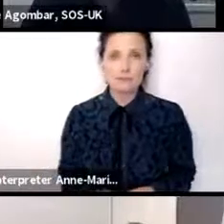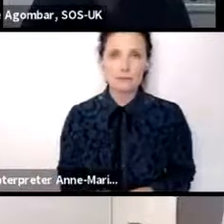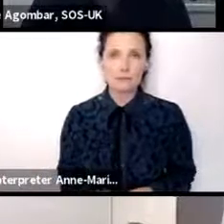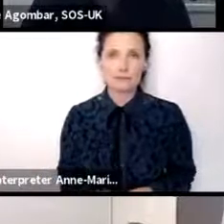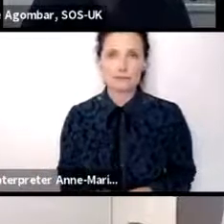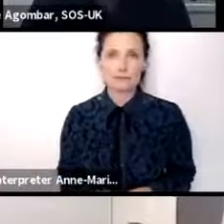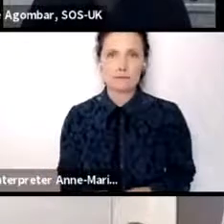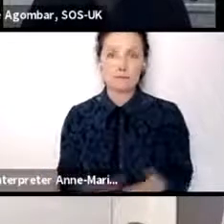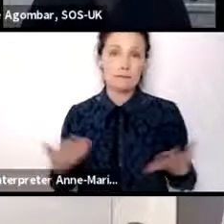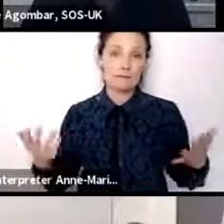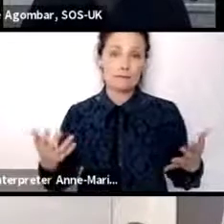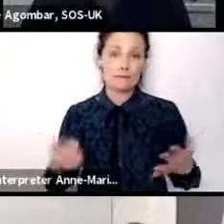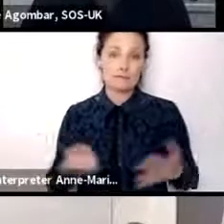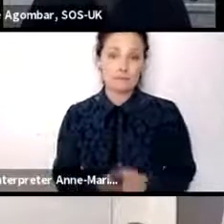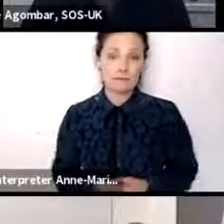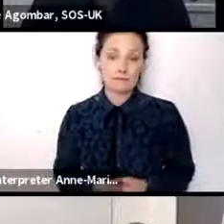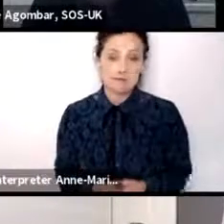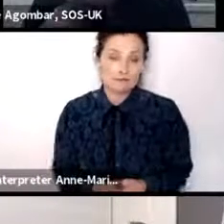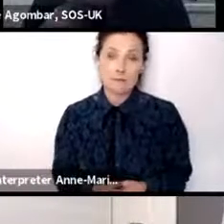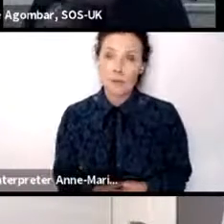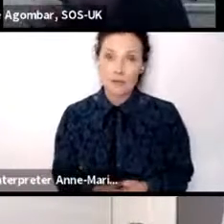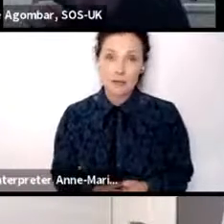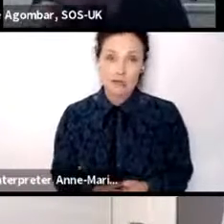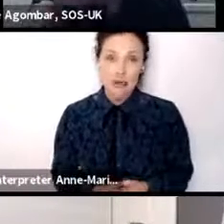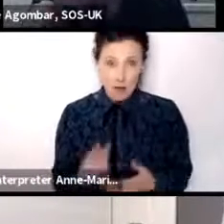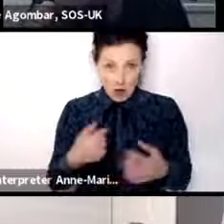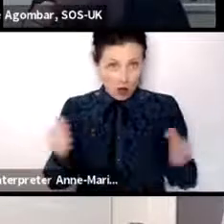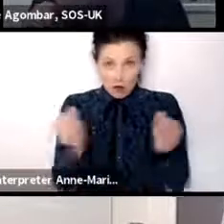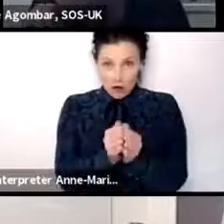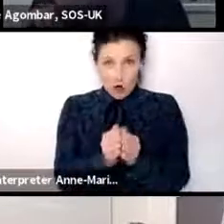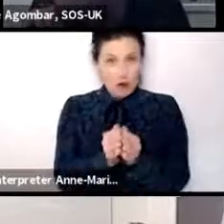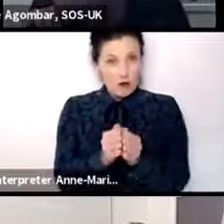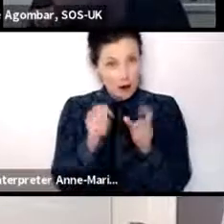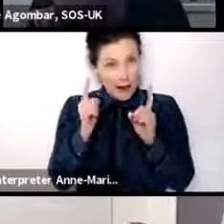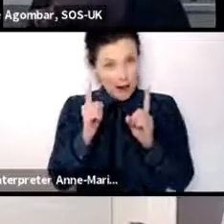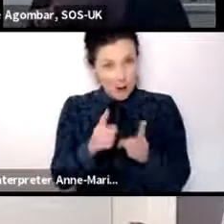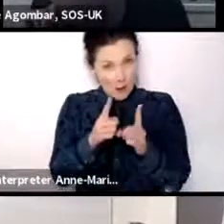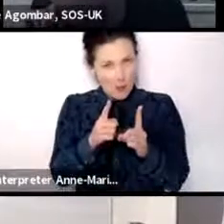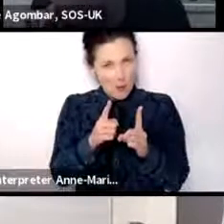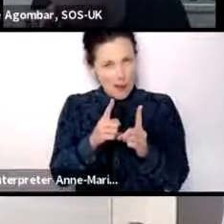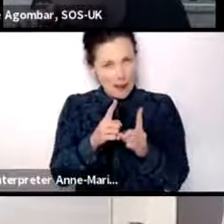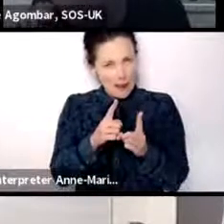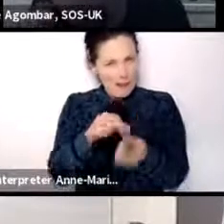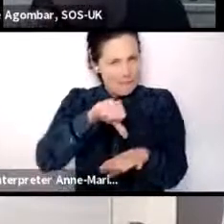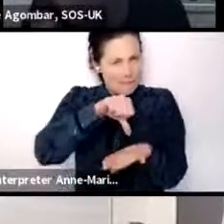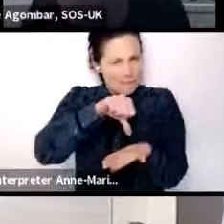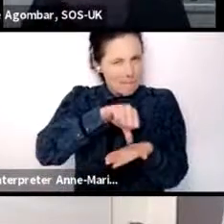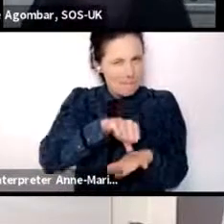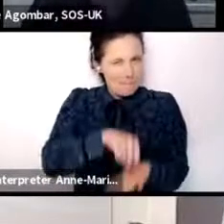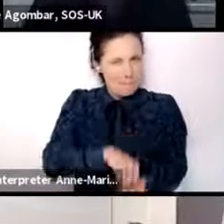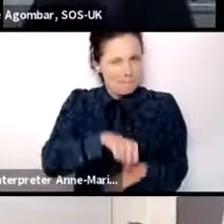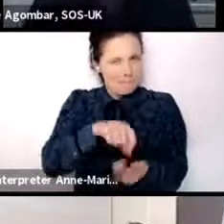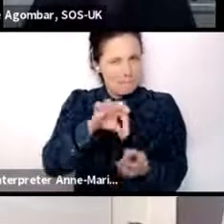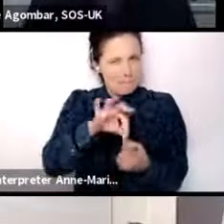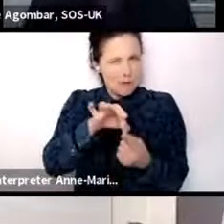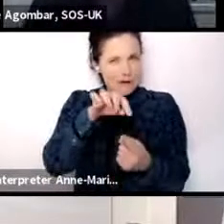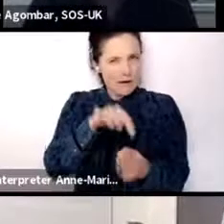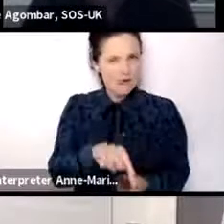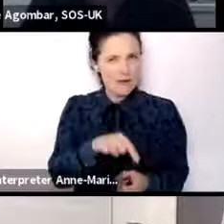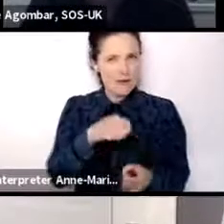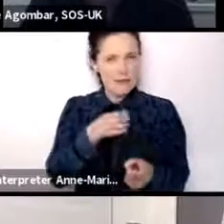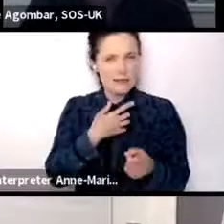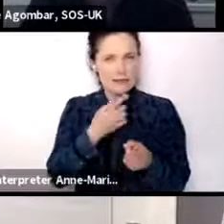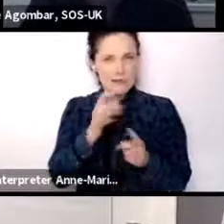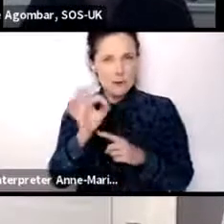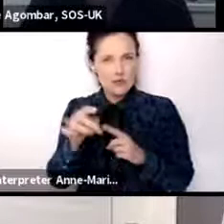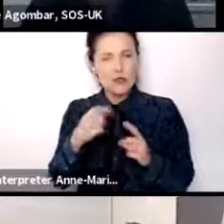Well, you know, I agree with the thrust of this question. Kevin, I heard George Monbiot say